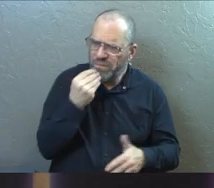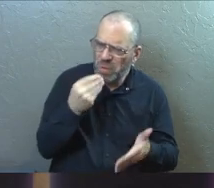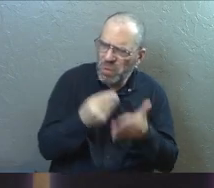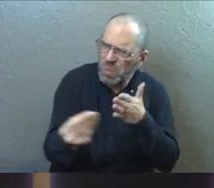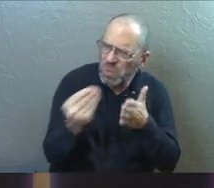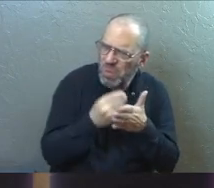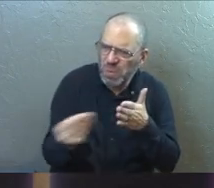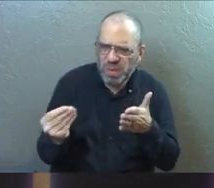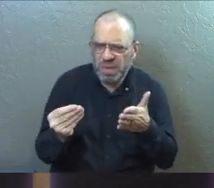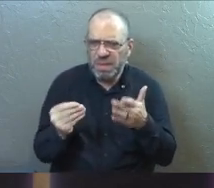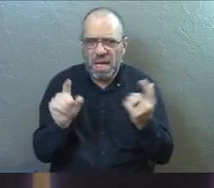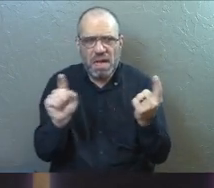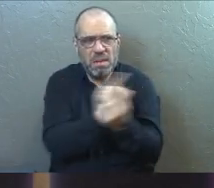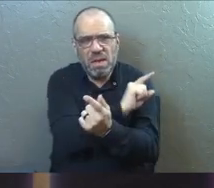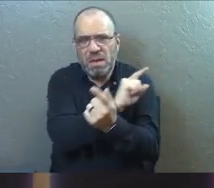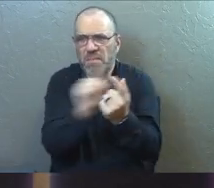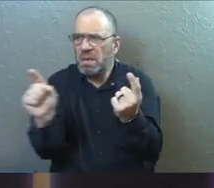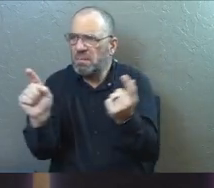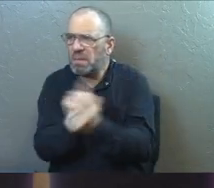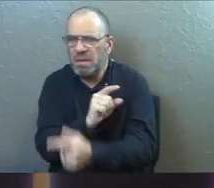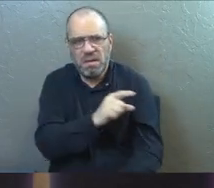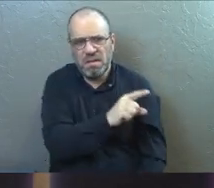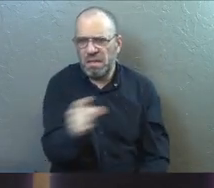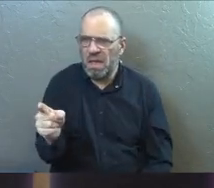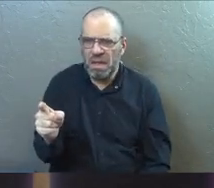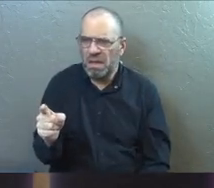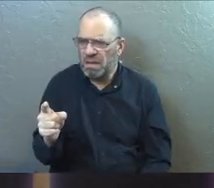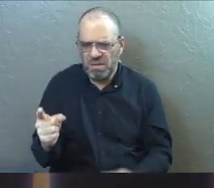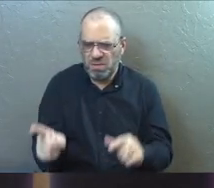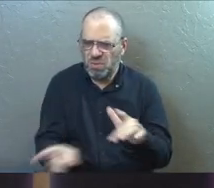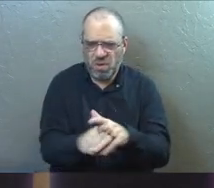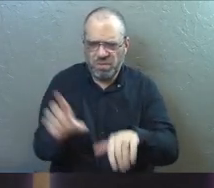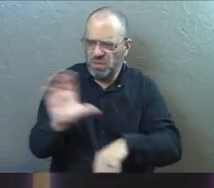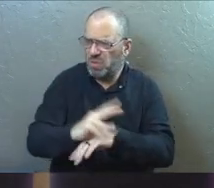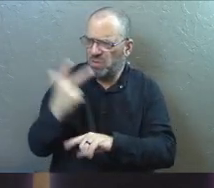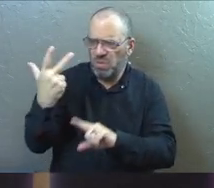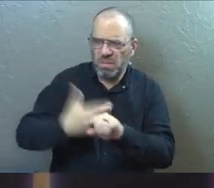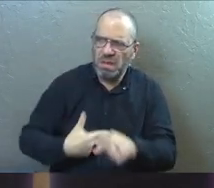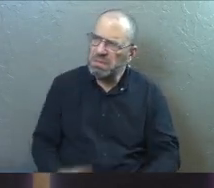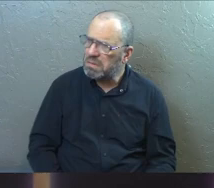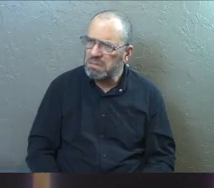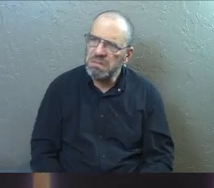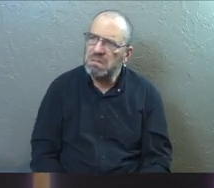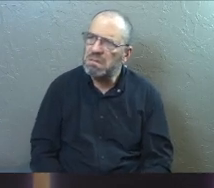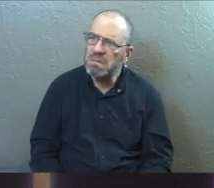grocery store and I run into people who haven't been back to my church in like three months